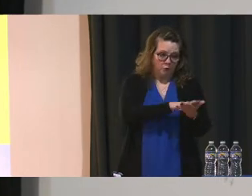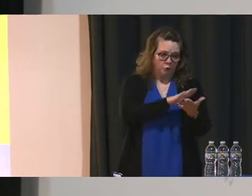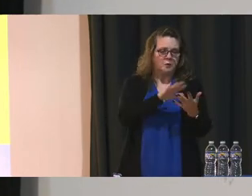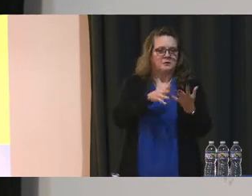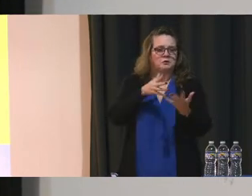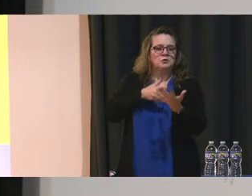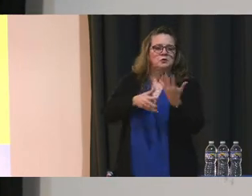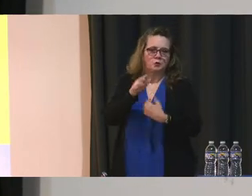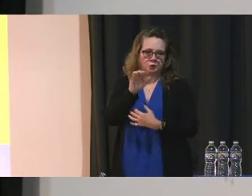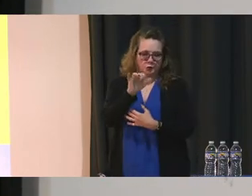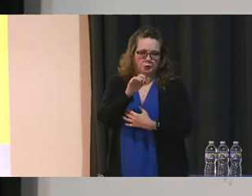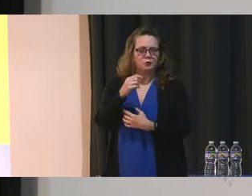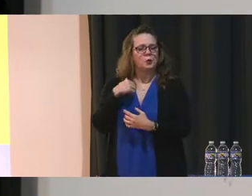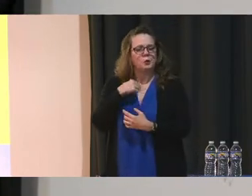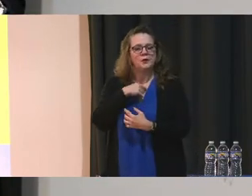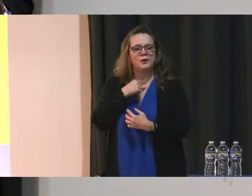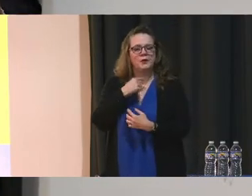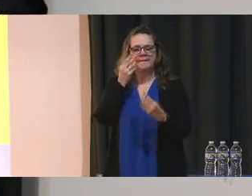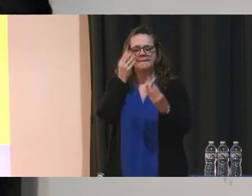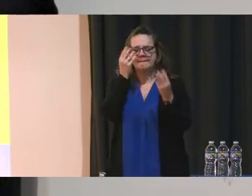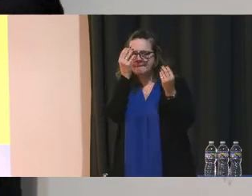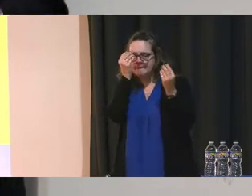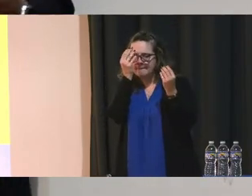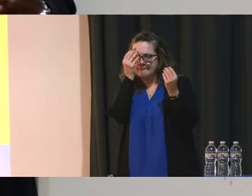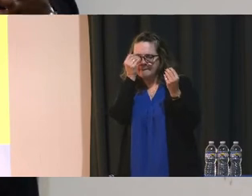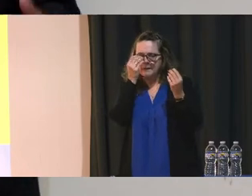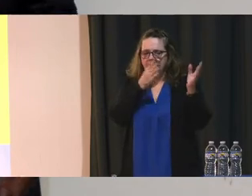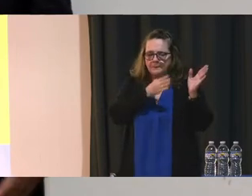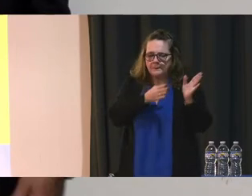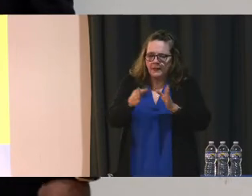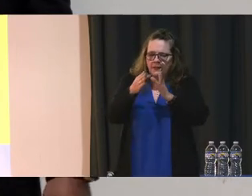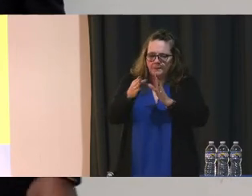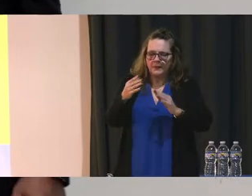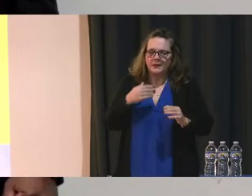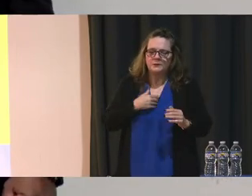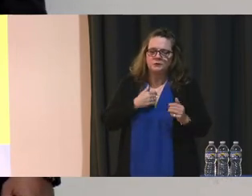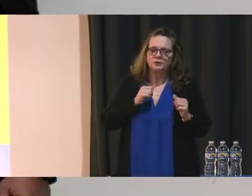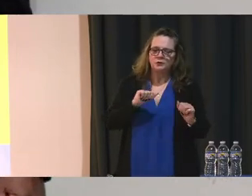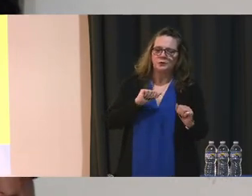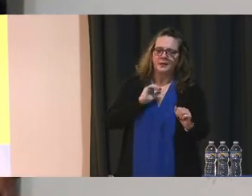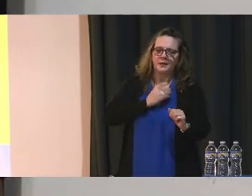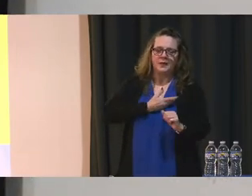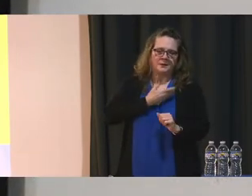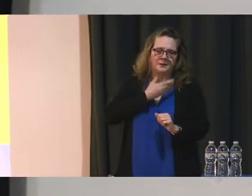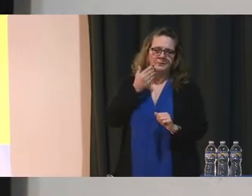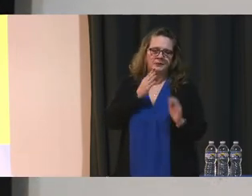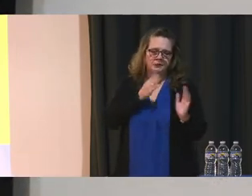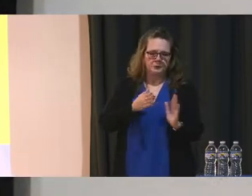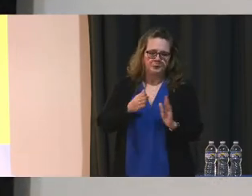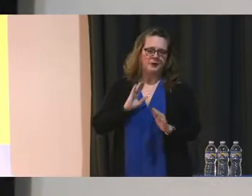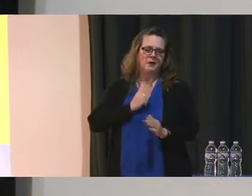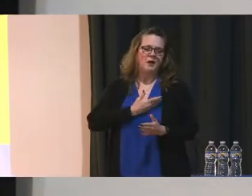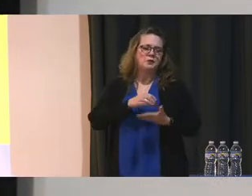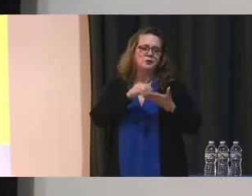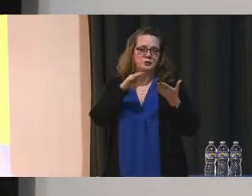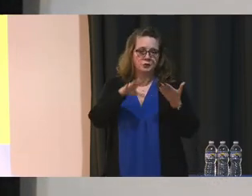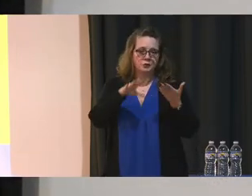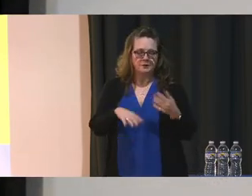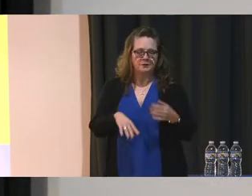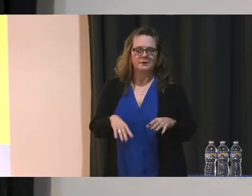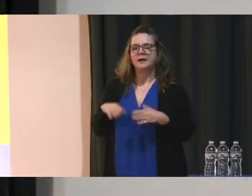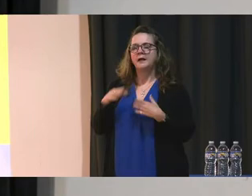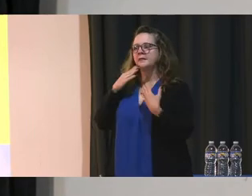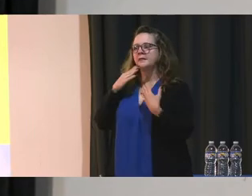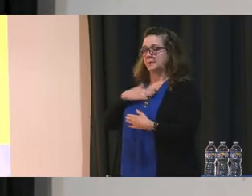that into consideration as we plan for the future and prepare our students for the future. Okay, thank you. My next question